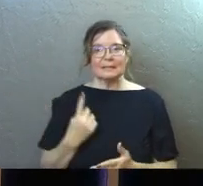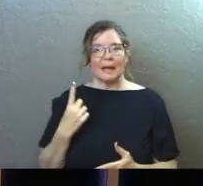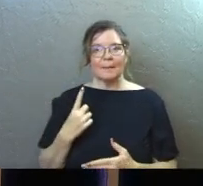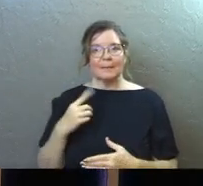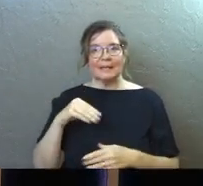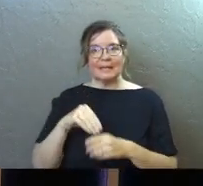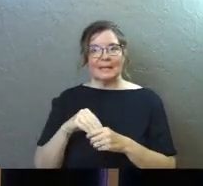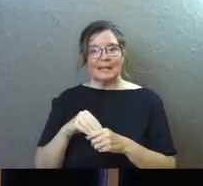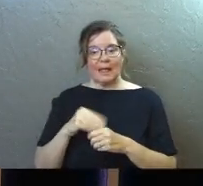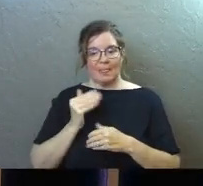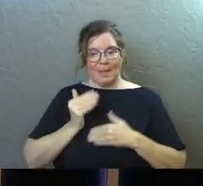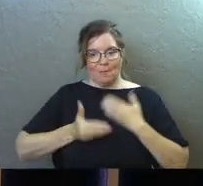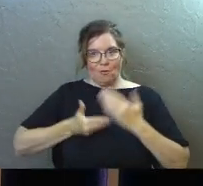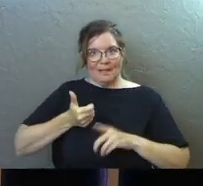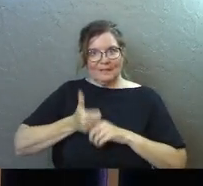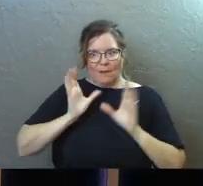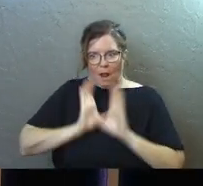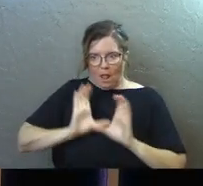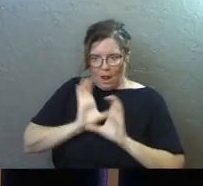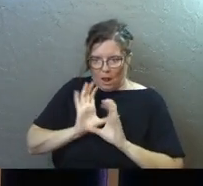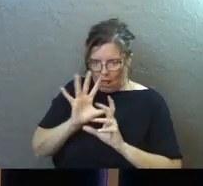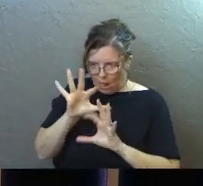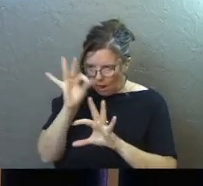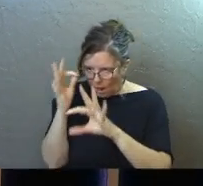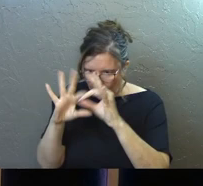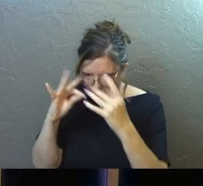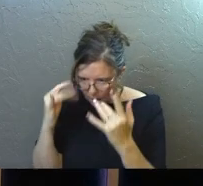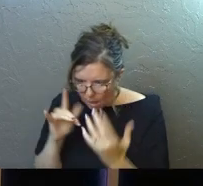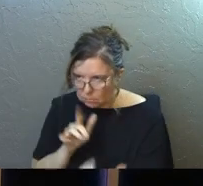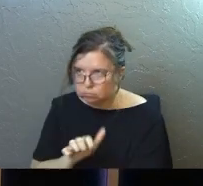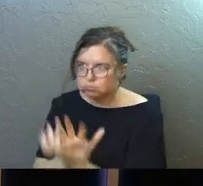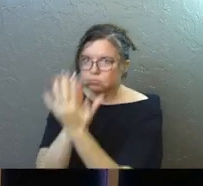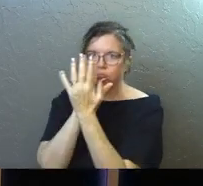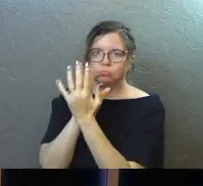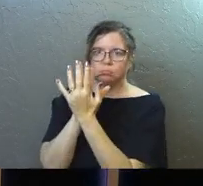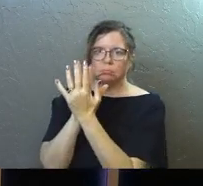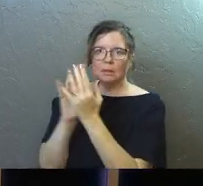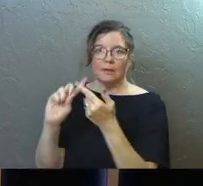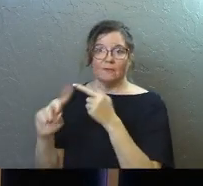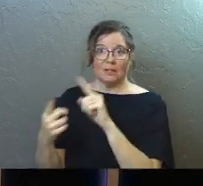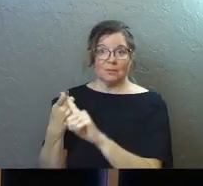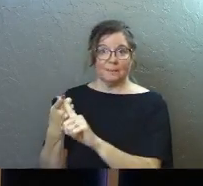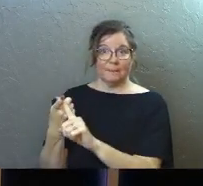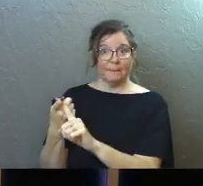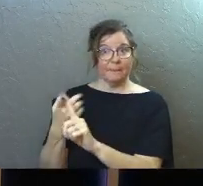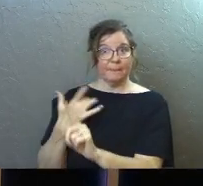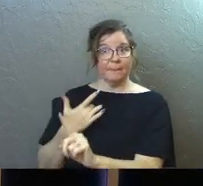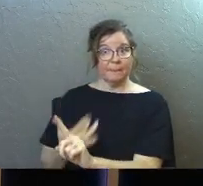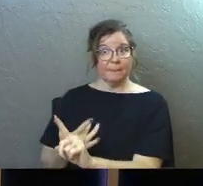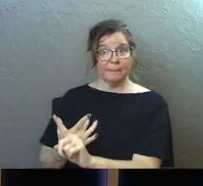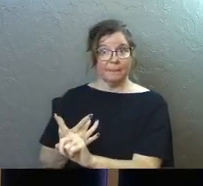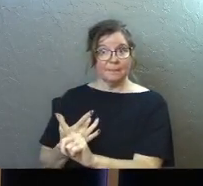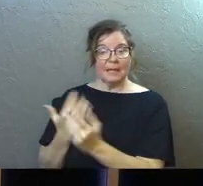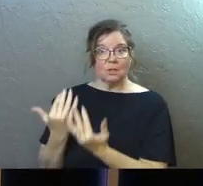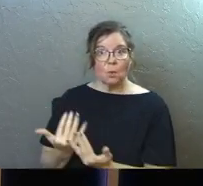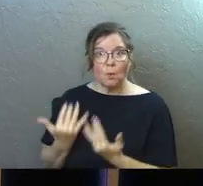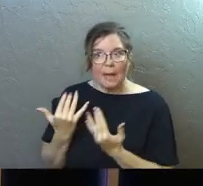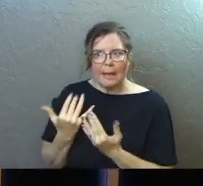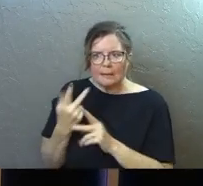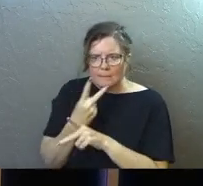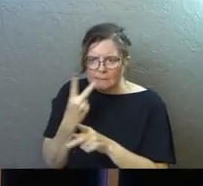something in the process that draws you closer to him in friendship. It's the waiting.